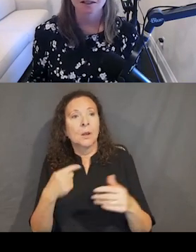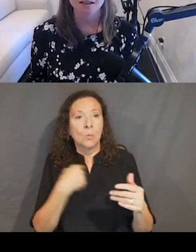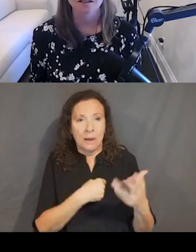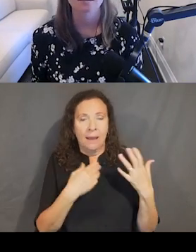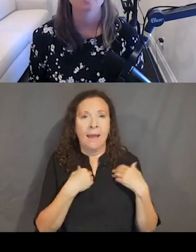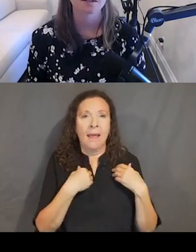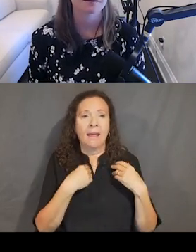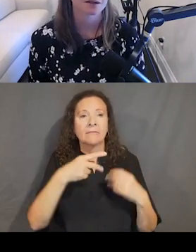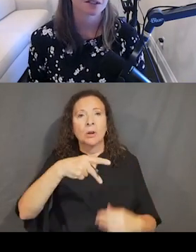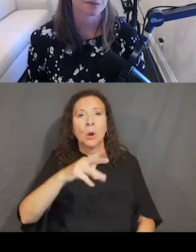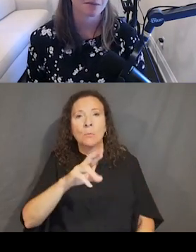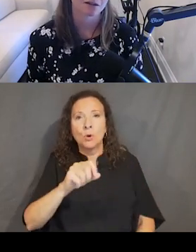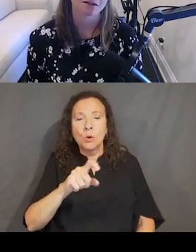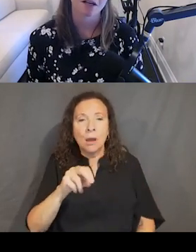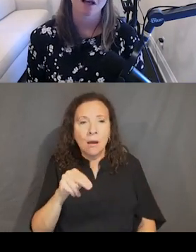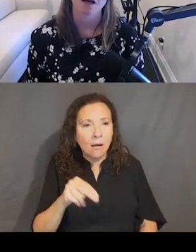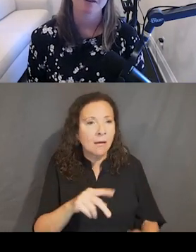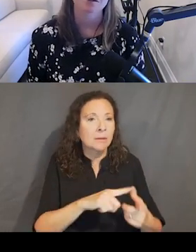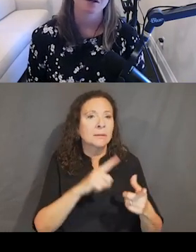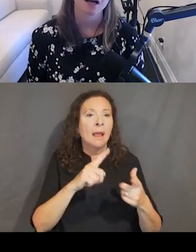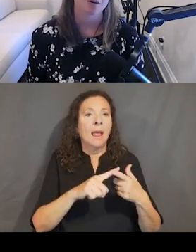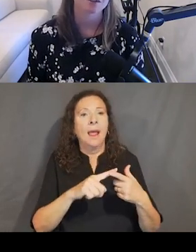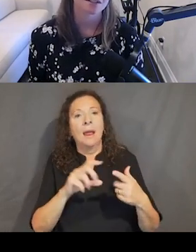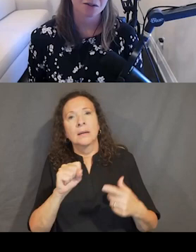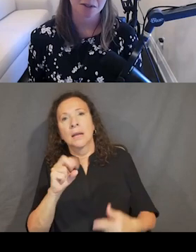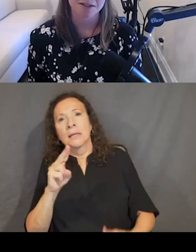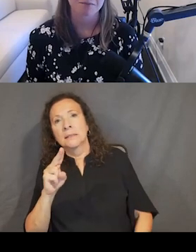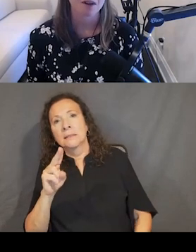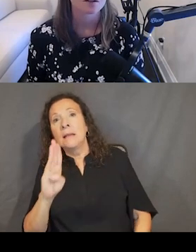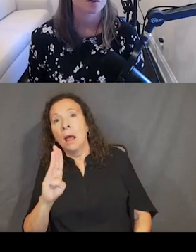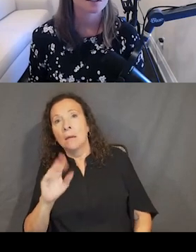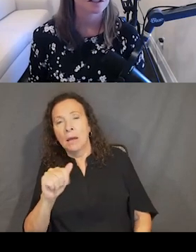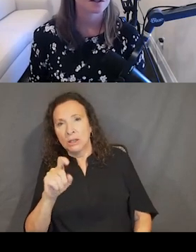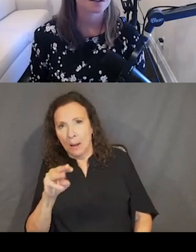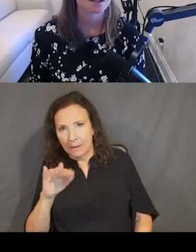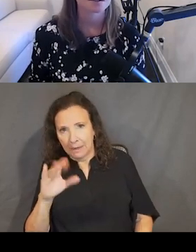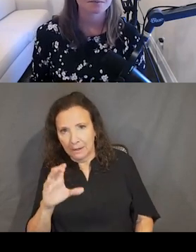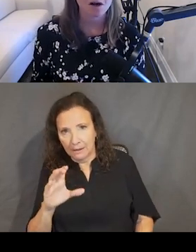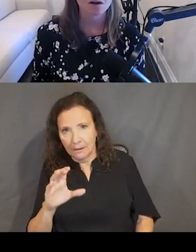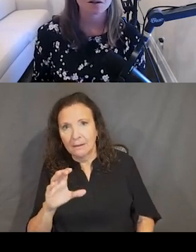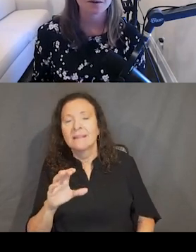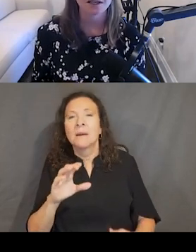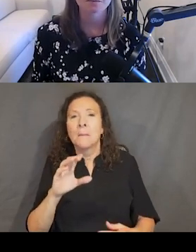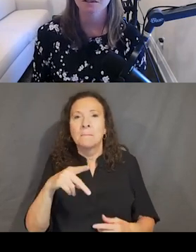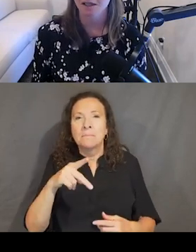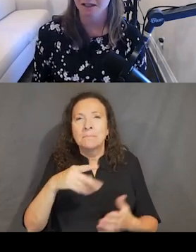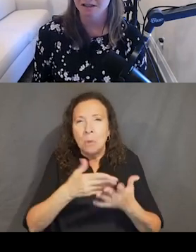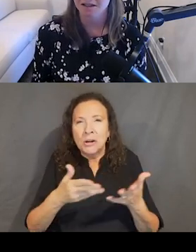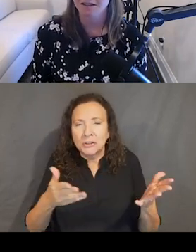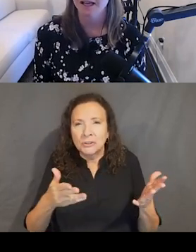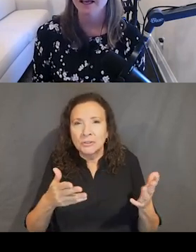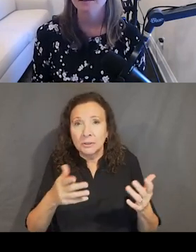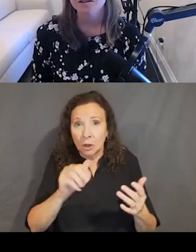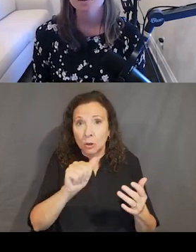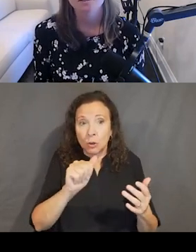Well, in a design system, we also have subatomic particles. These are our design tokens. So design tokens are small, repeatable design